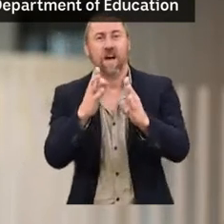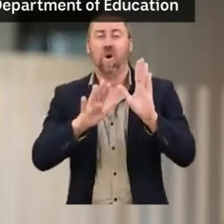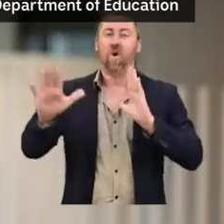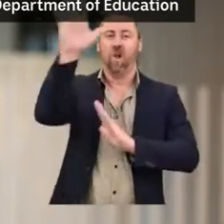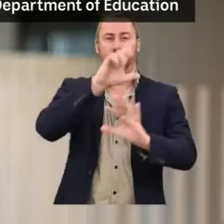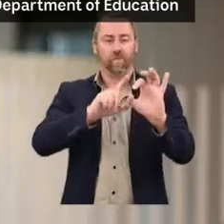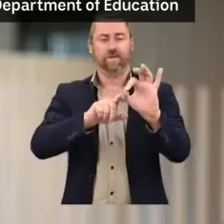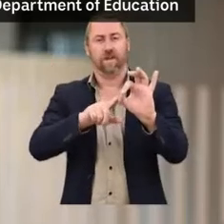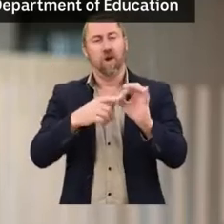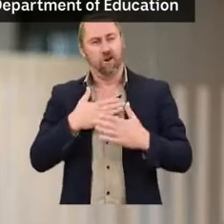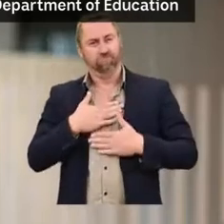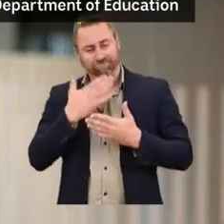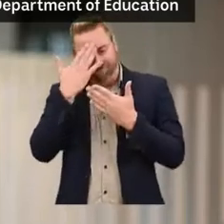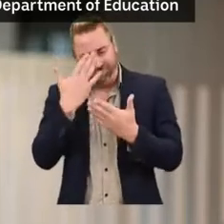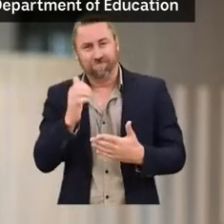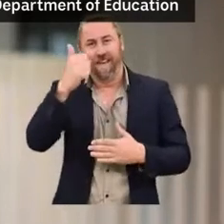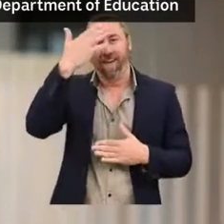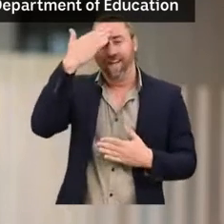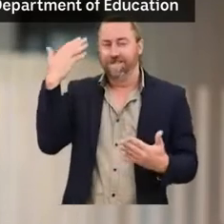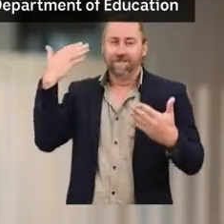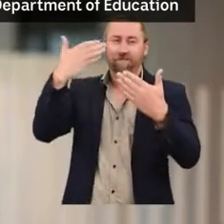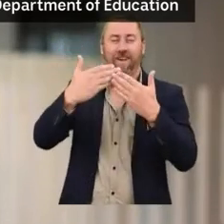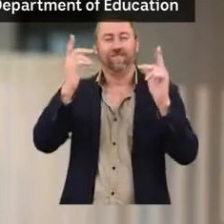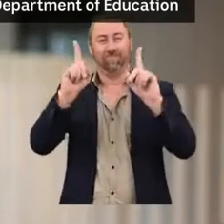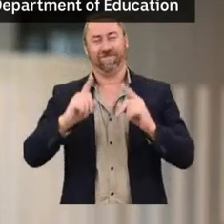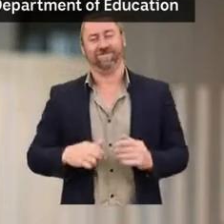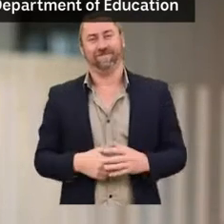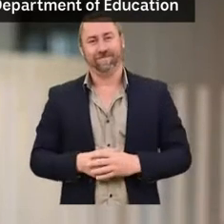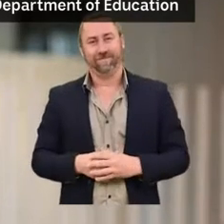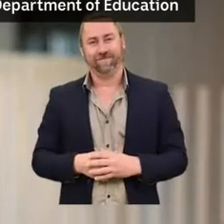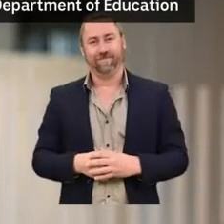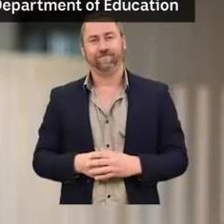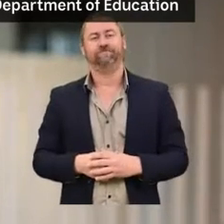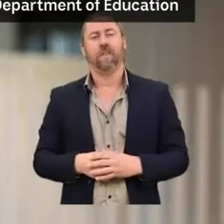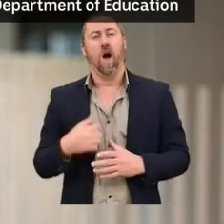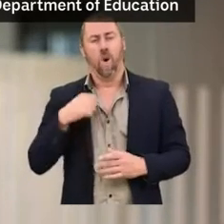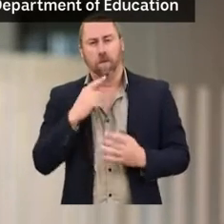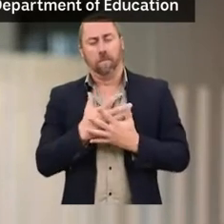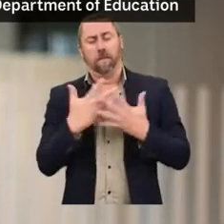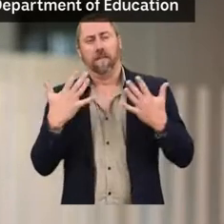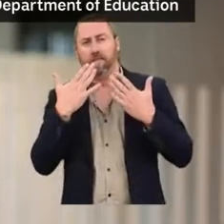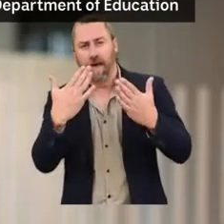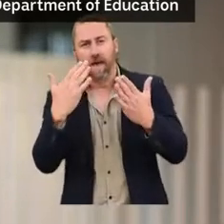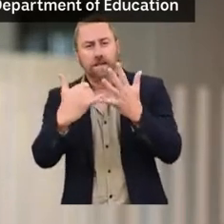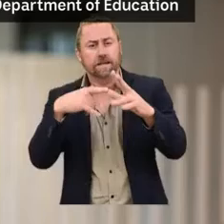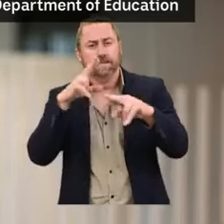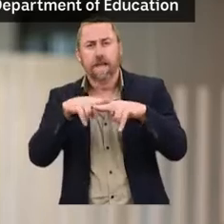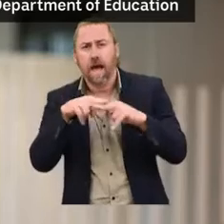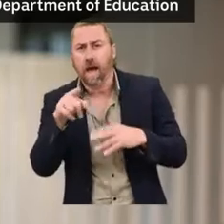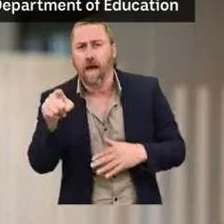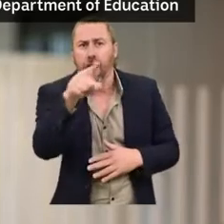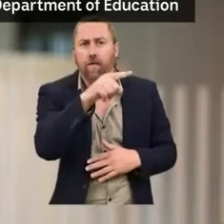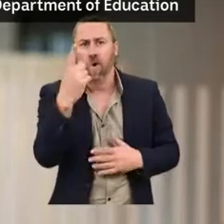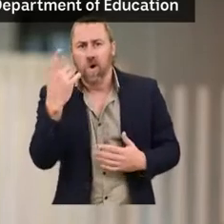my respects to elders past and present. Now I'd like to make special mention of those staff who rolled up their sleeves and